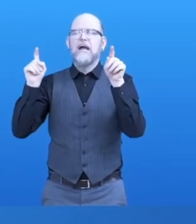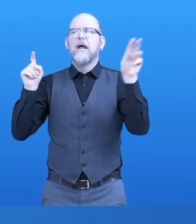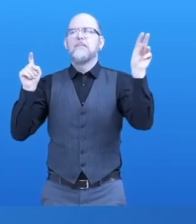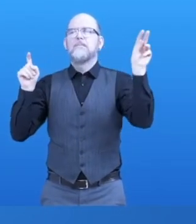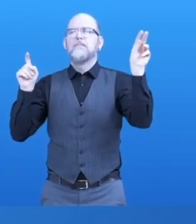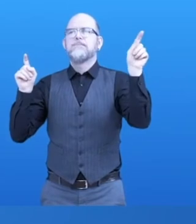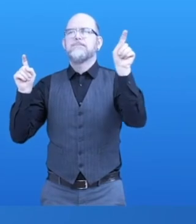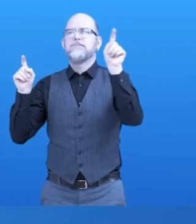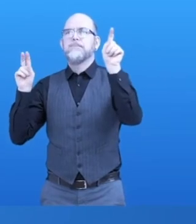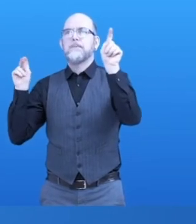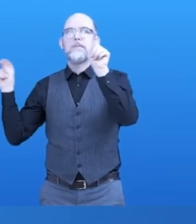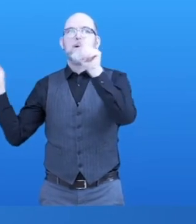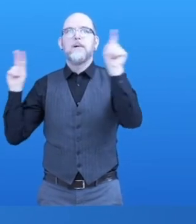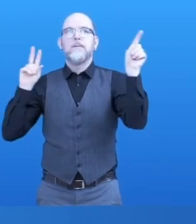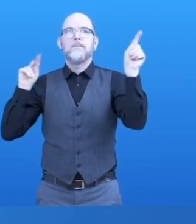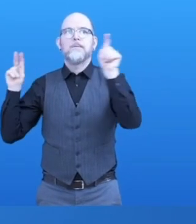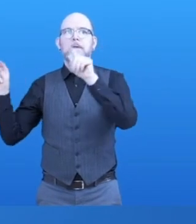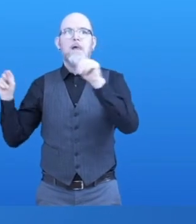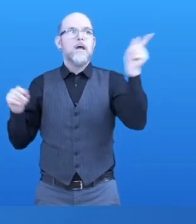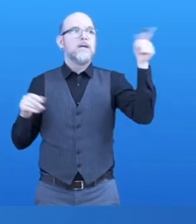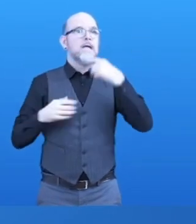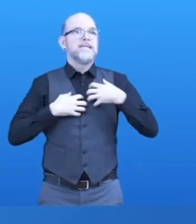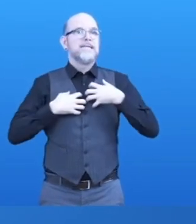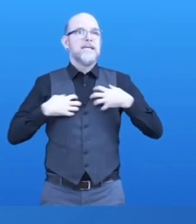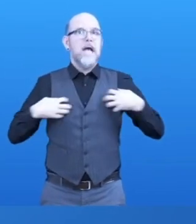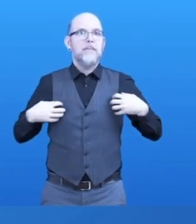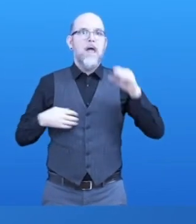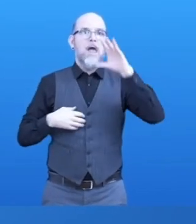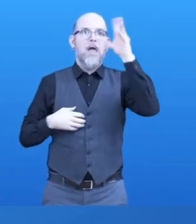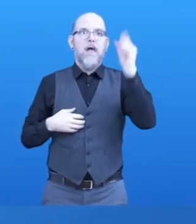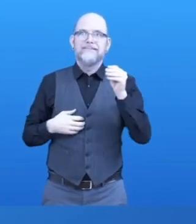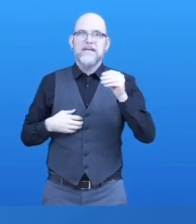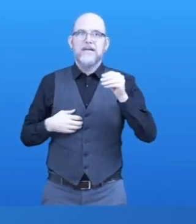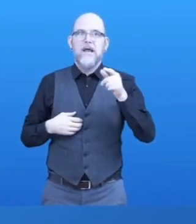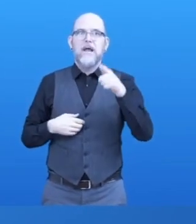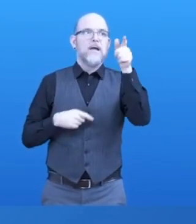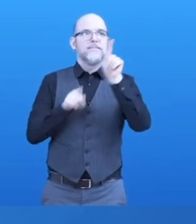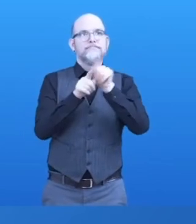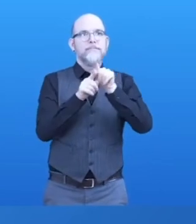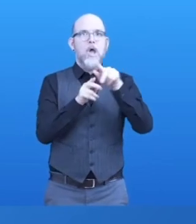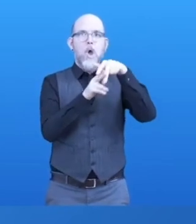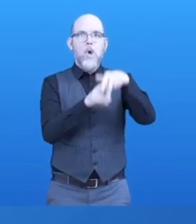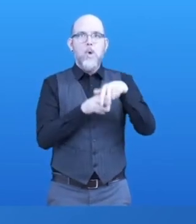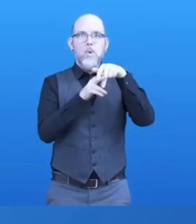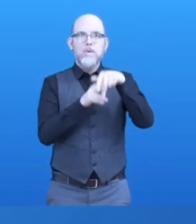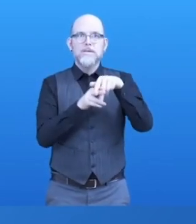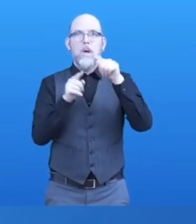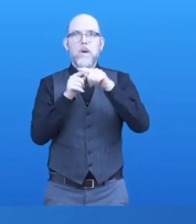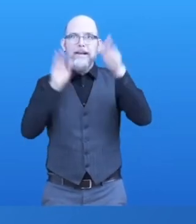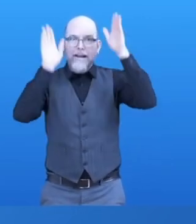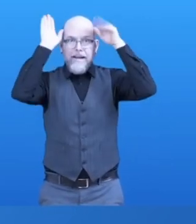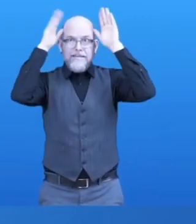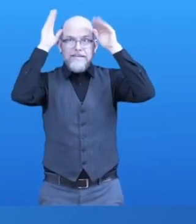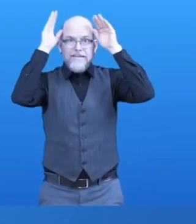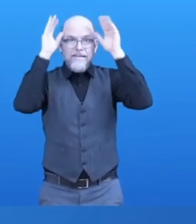Zebras are African equines with black and white striped coats and share the genus equus with horses and arses. Zebras inhabit